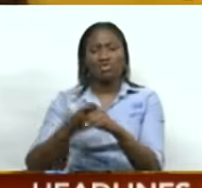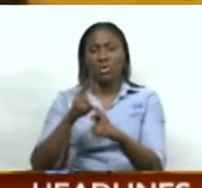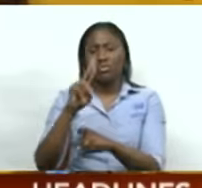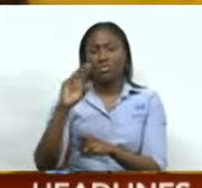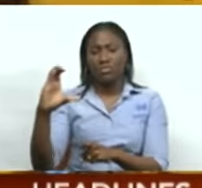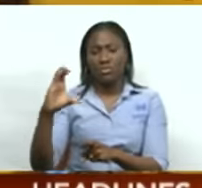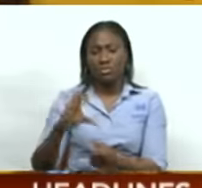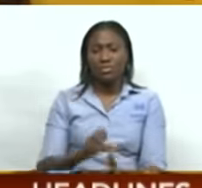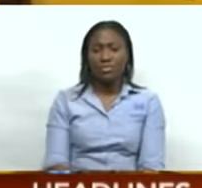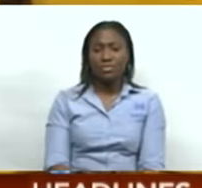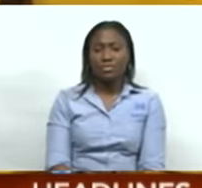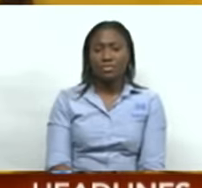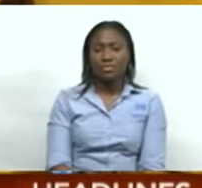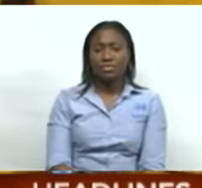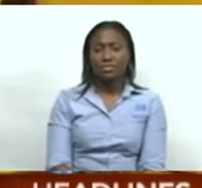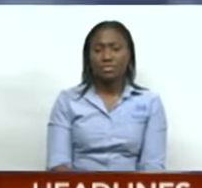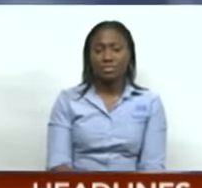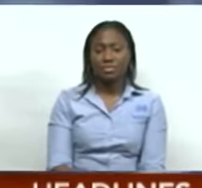United National Congress.